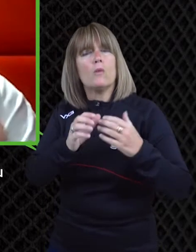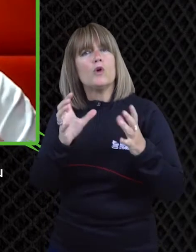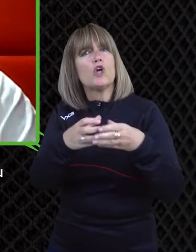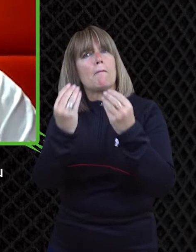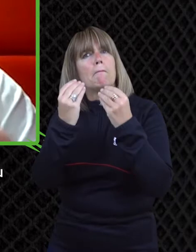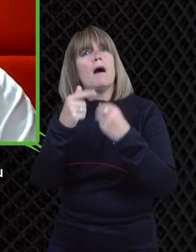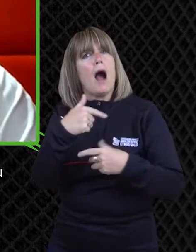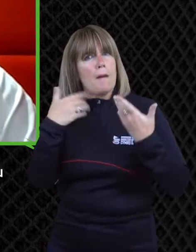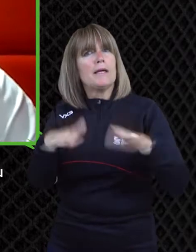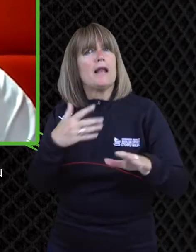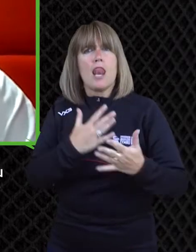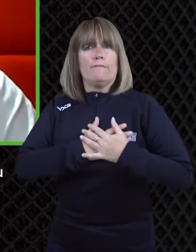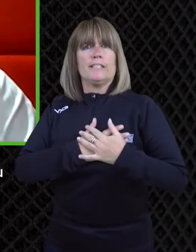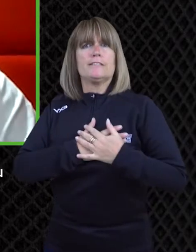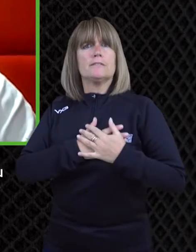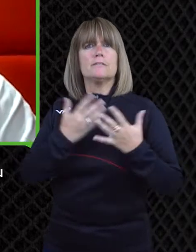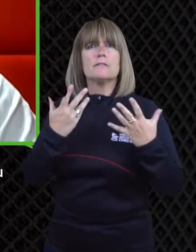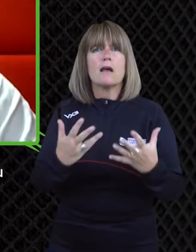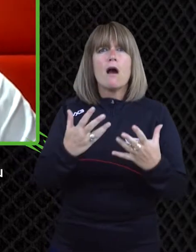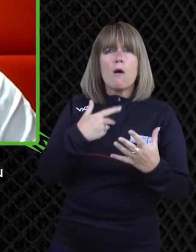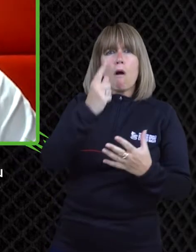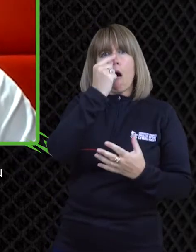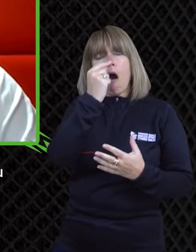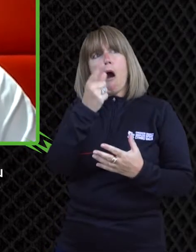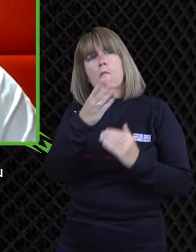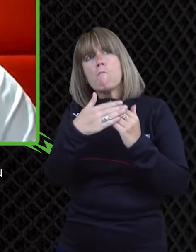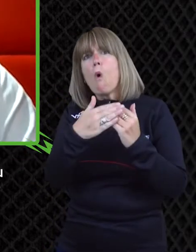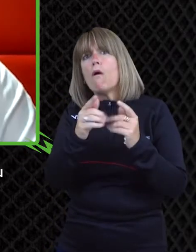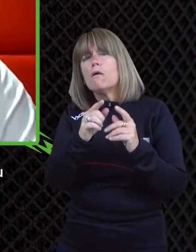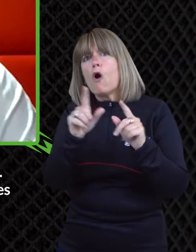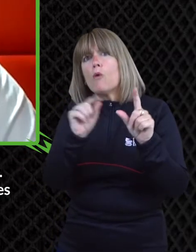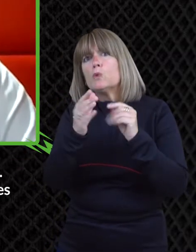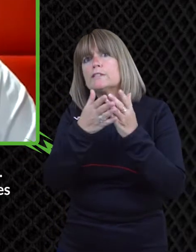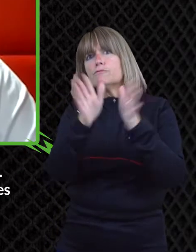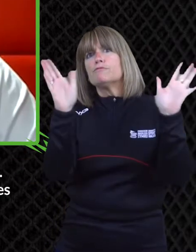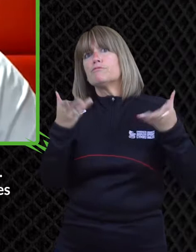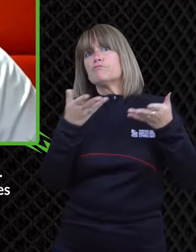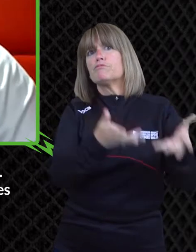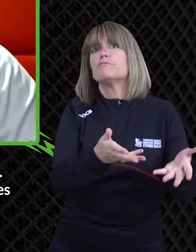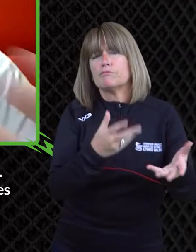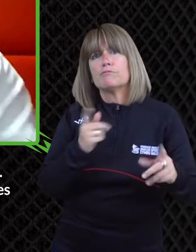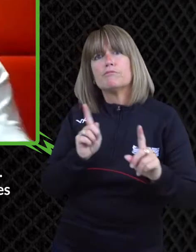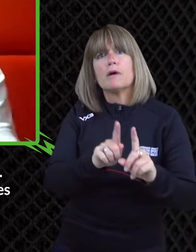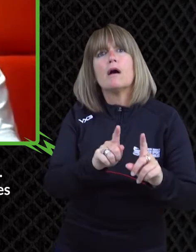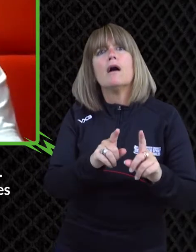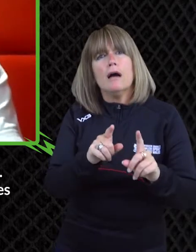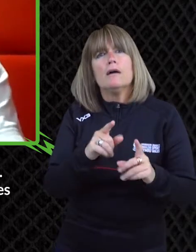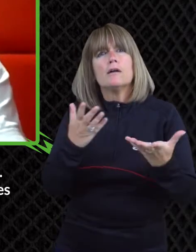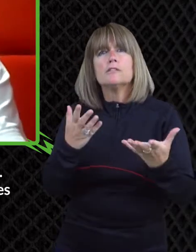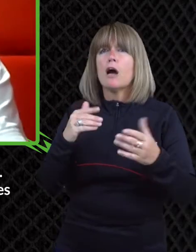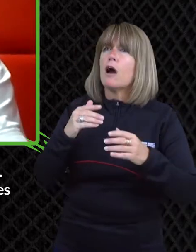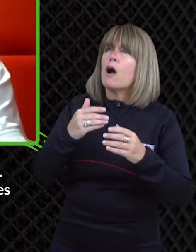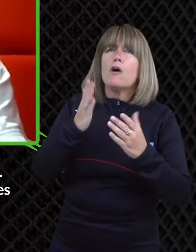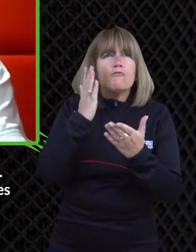the the way for example i didn't need to go and do that visually impaired guide runners workshop i did it i loved it and now i've been able to